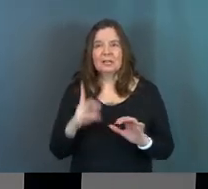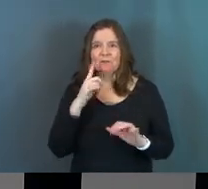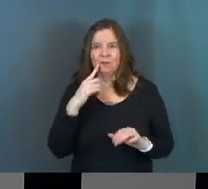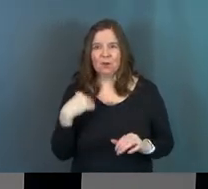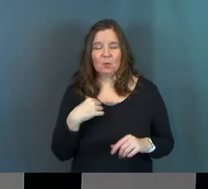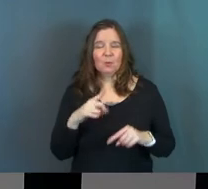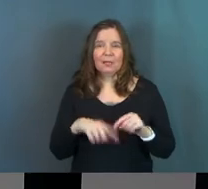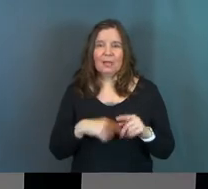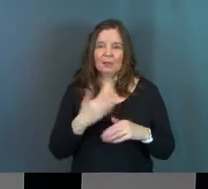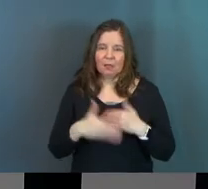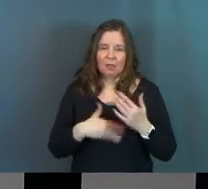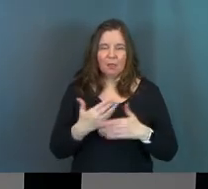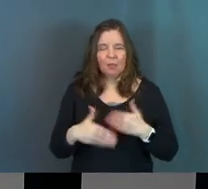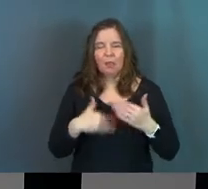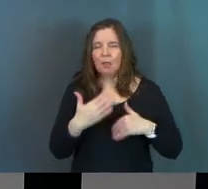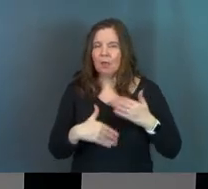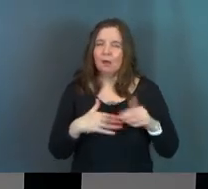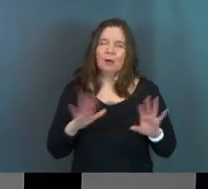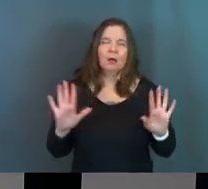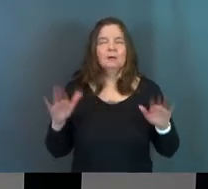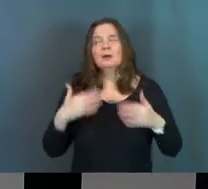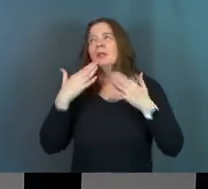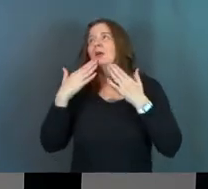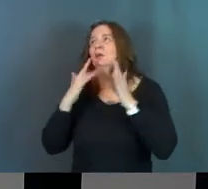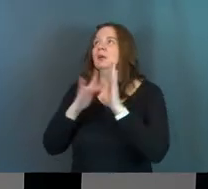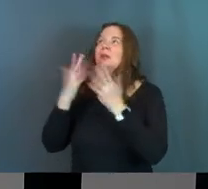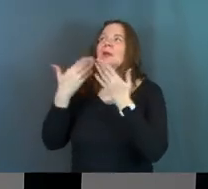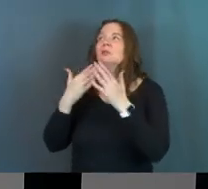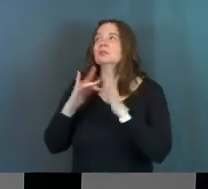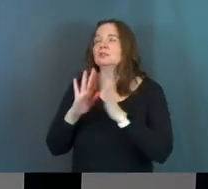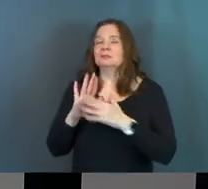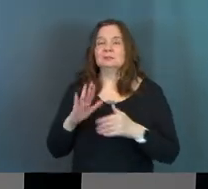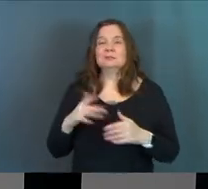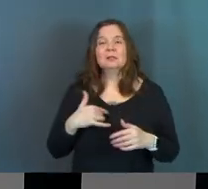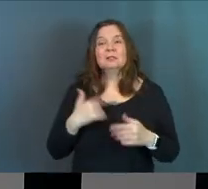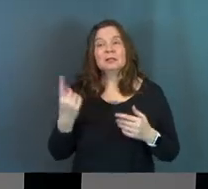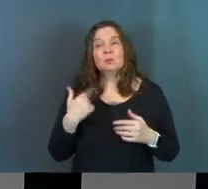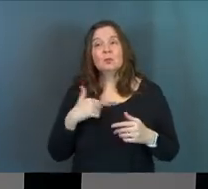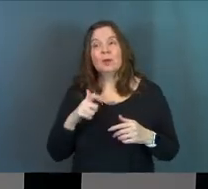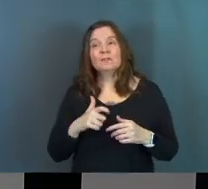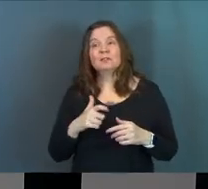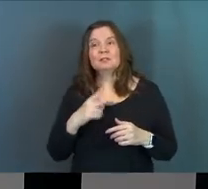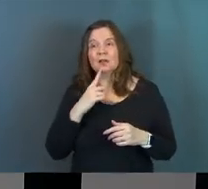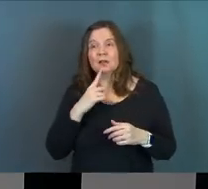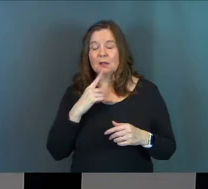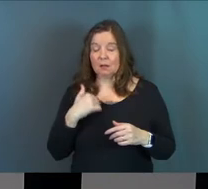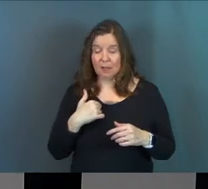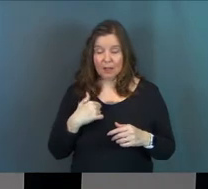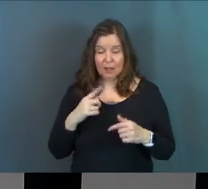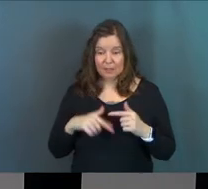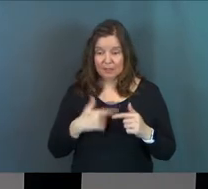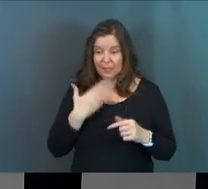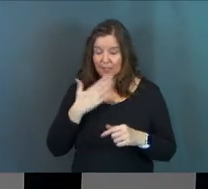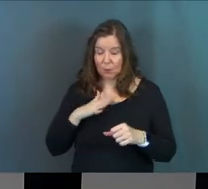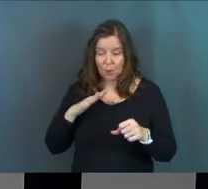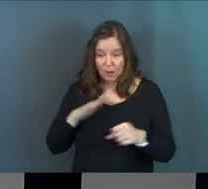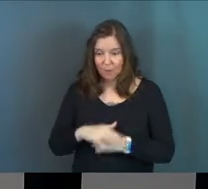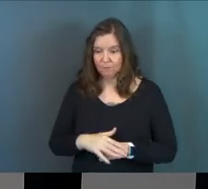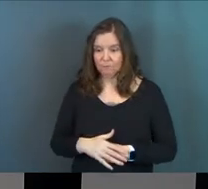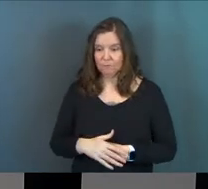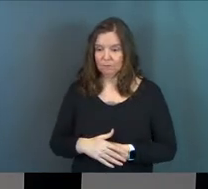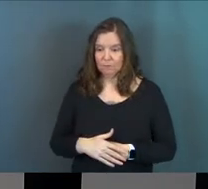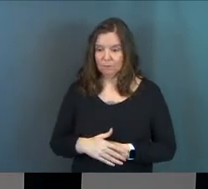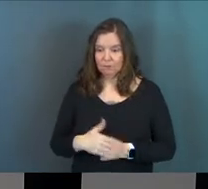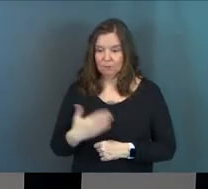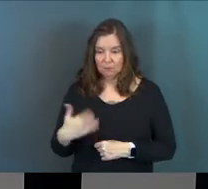for us. We can't keep going through the motions of Easter. can't go, oh, thank you, Jesus, for what you've done. I appreciate it. Sometimes we got to go, I can't thank you enough, Jesus,